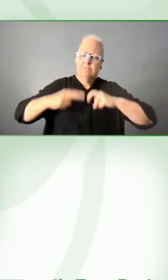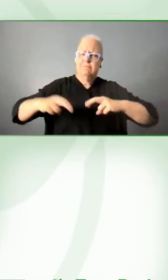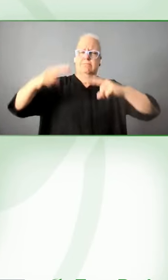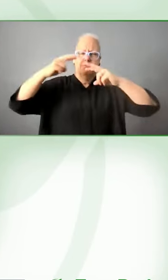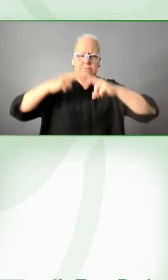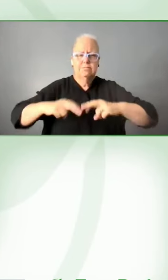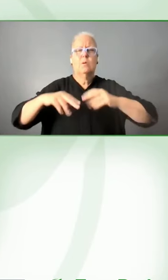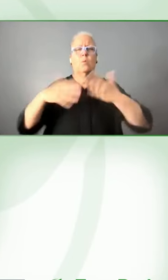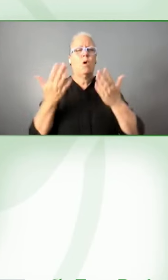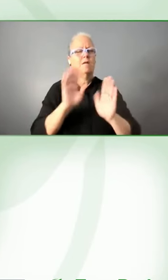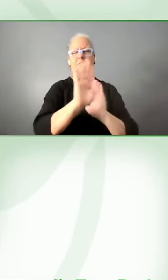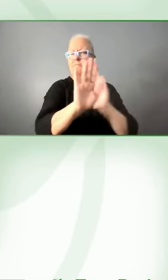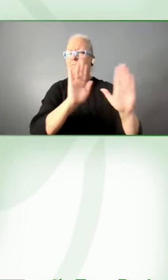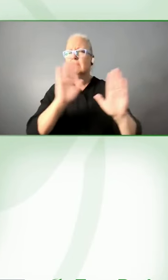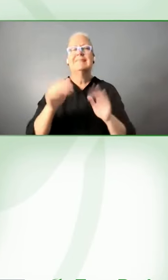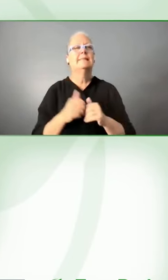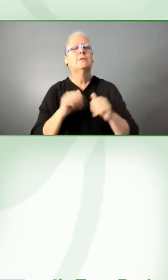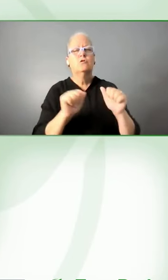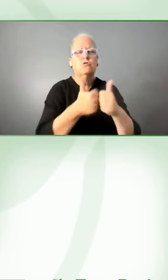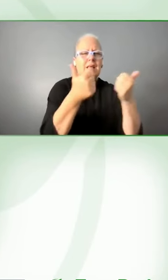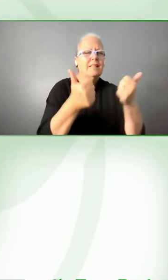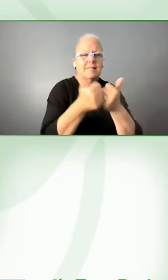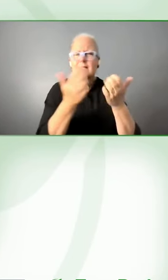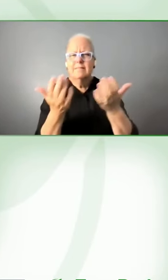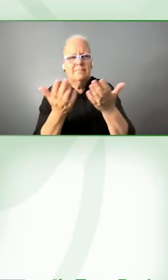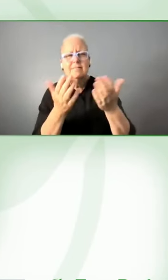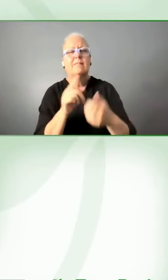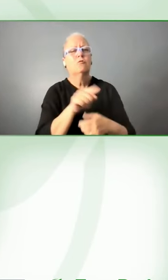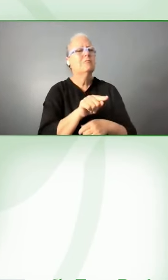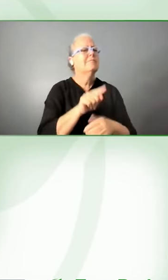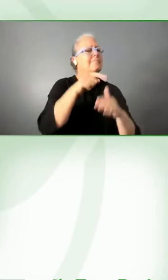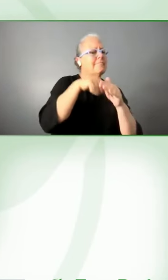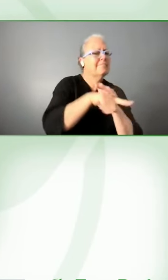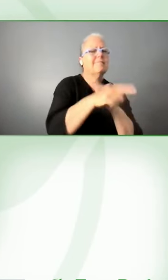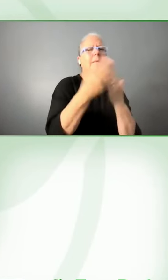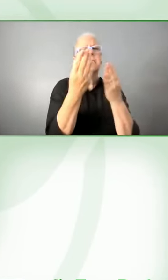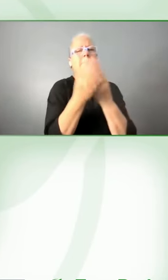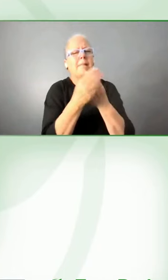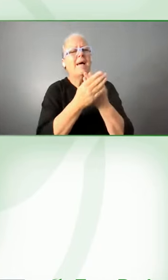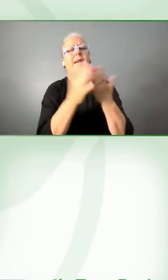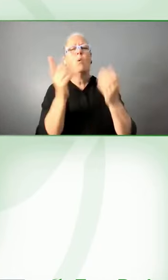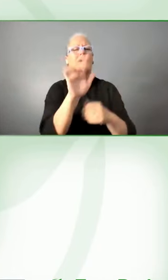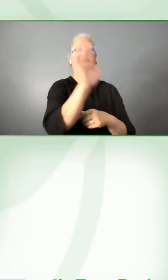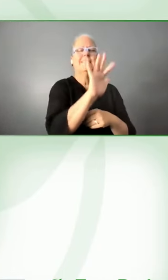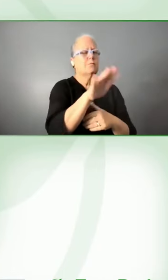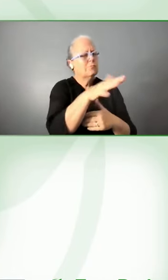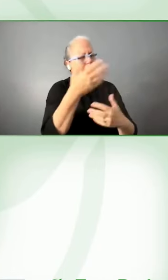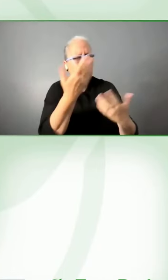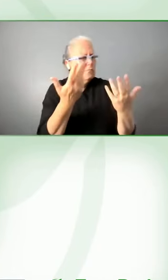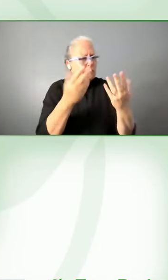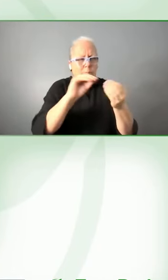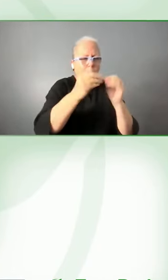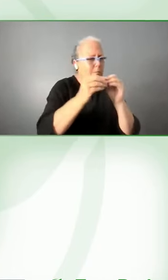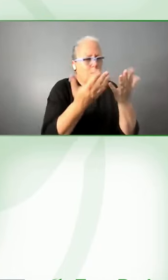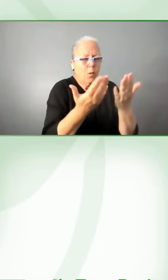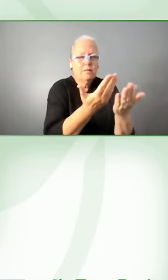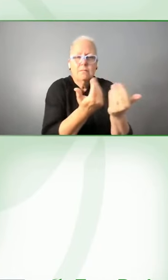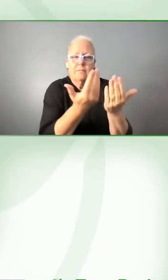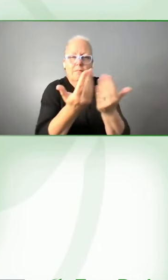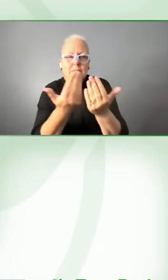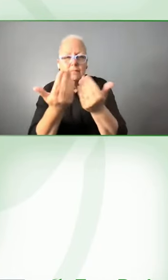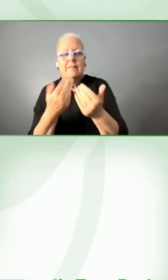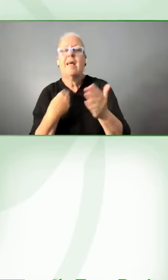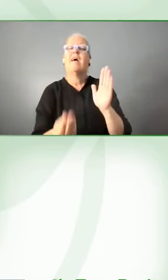disabilities face using bank services we gathered focus groups and led individual ux interviews